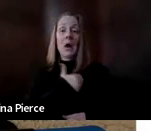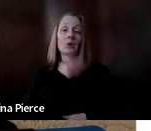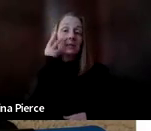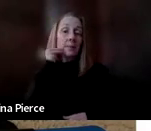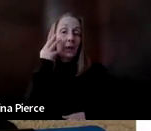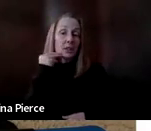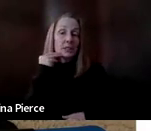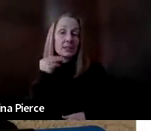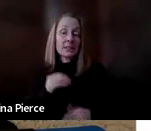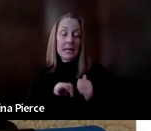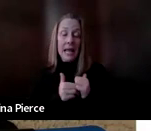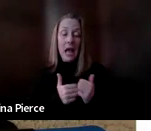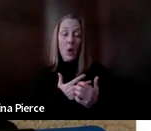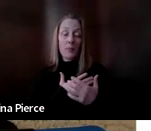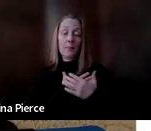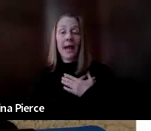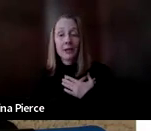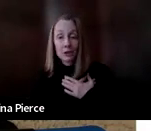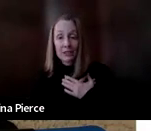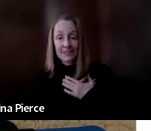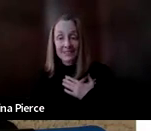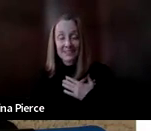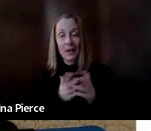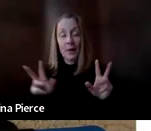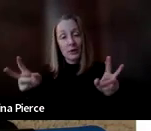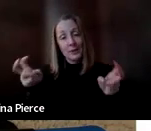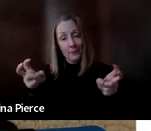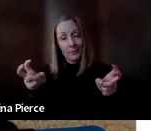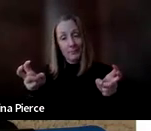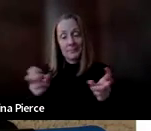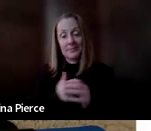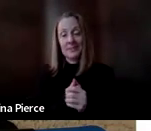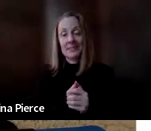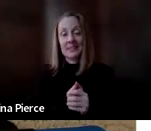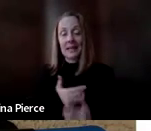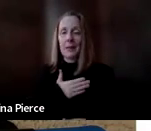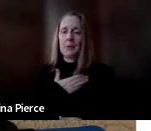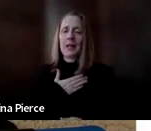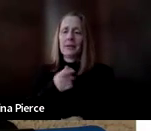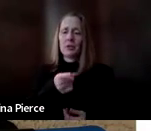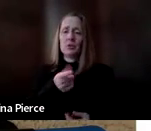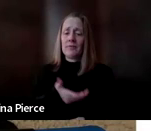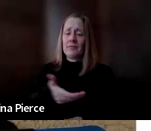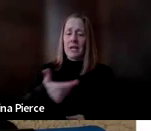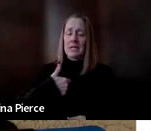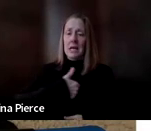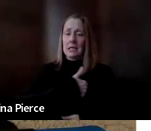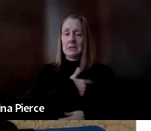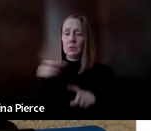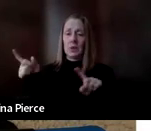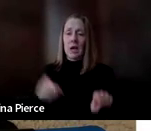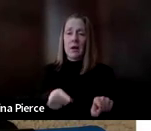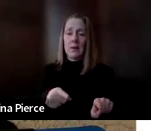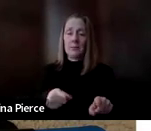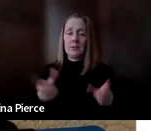how passionate I personally am about this topic and how glad Caitlin I am that you invited us to come talk about this. Now I want to zoom out